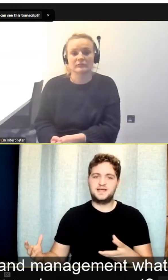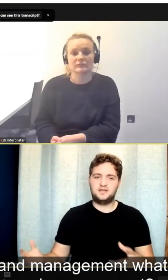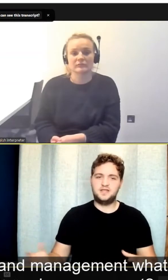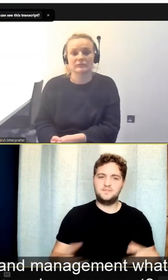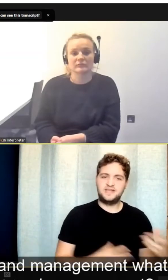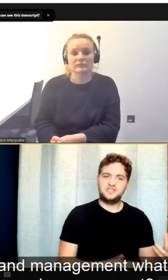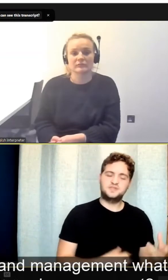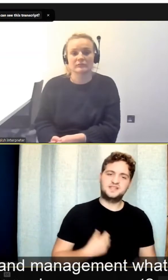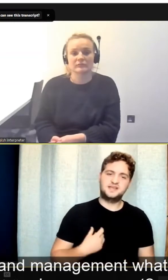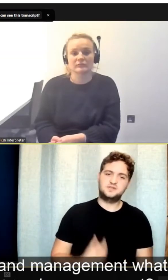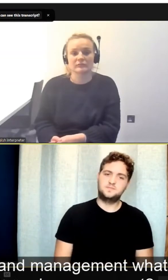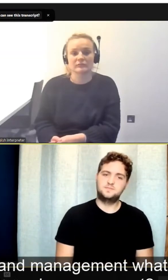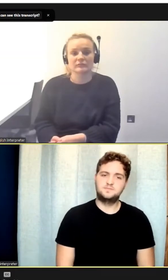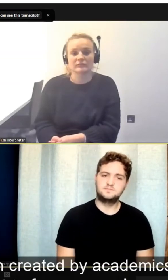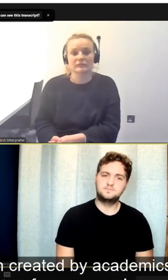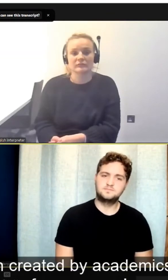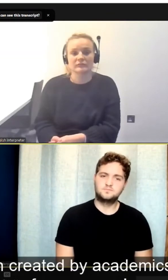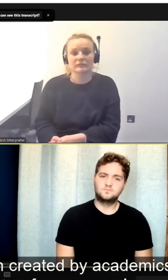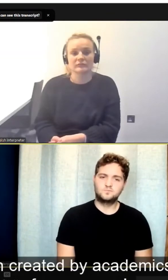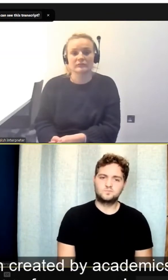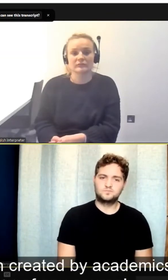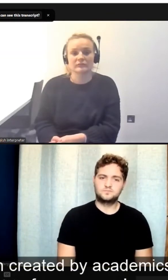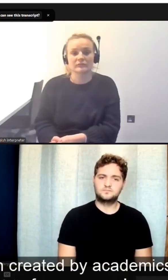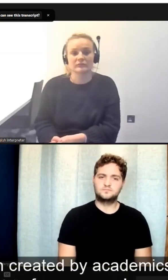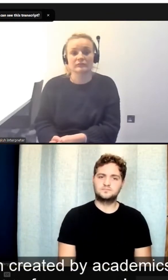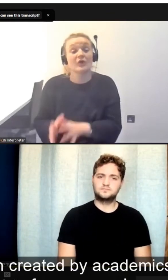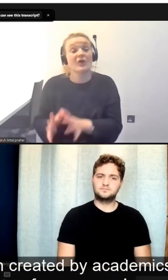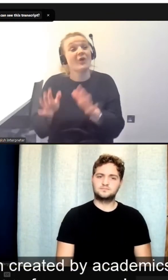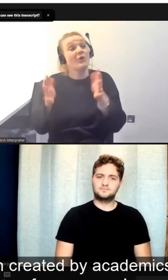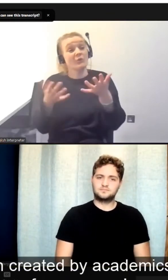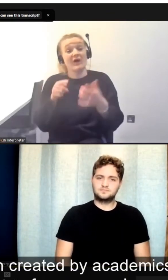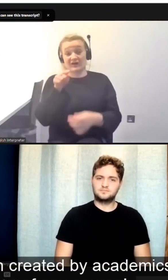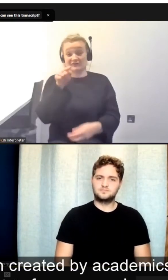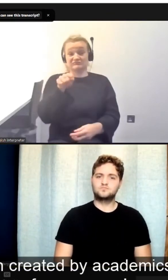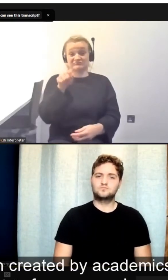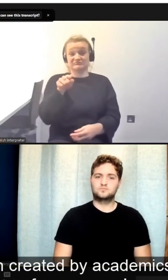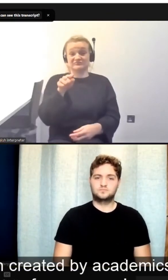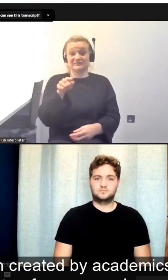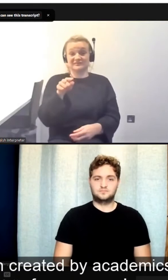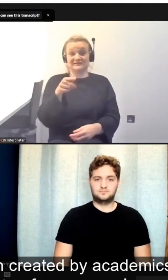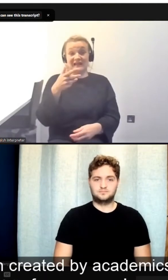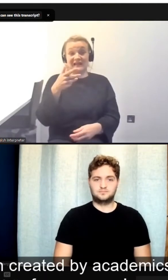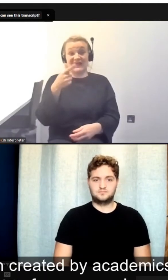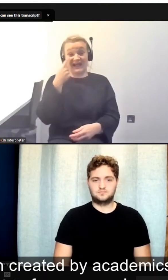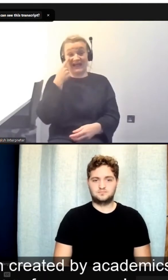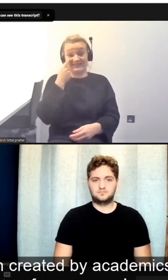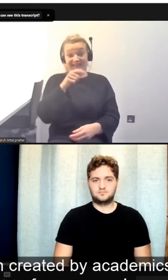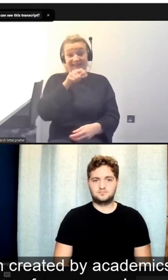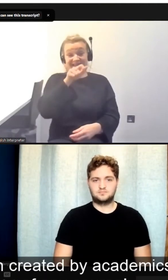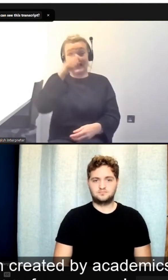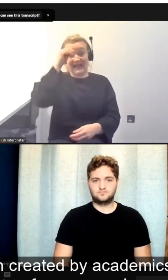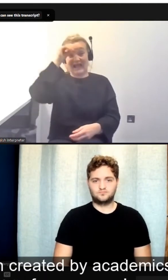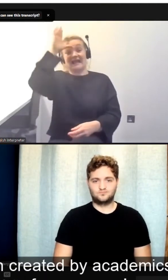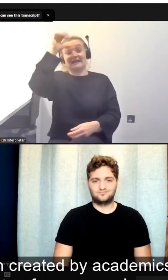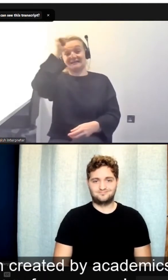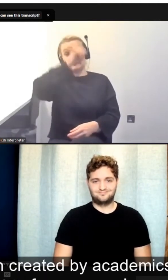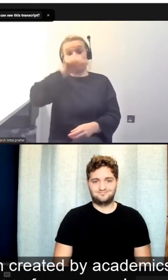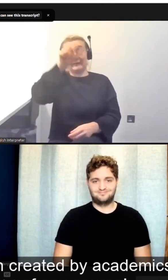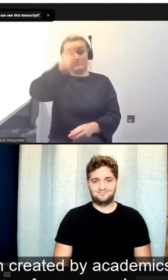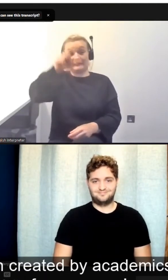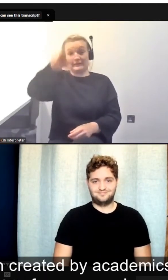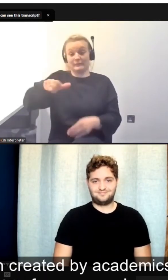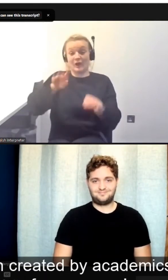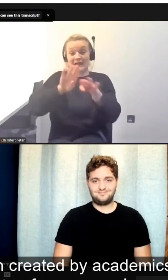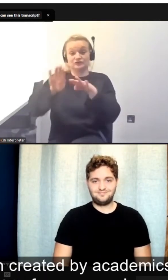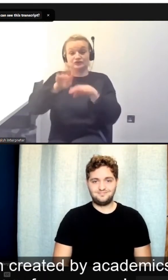leadership style and a management style? Well, this is something I think has been created by academics and trainers